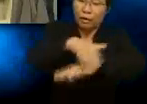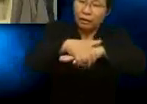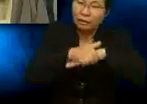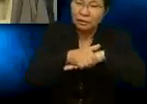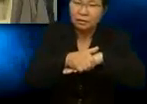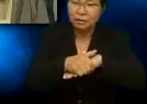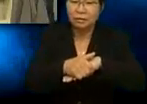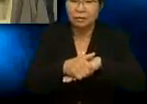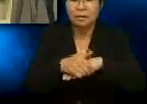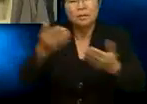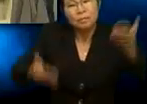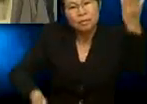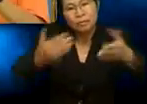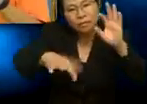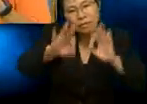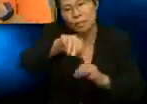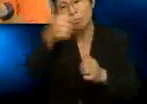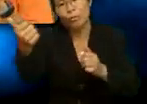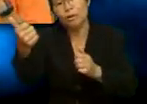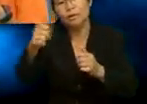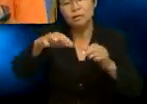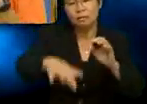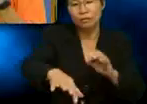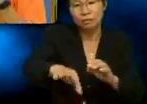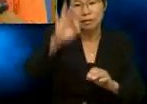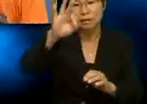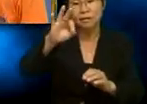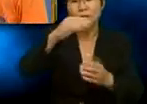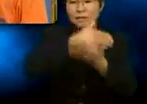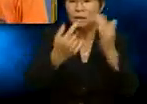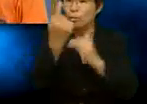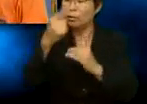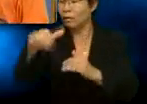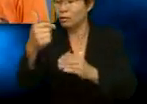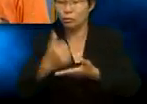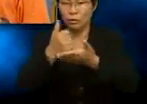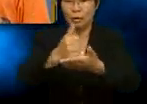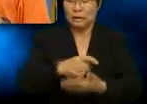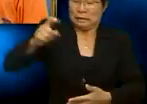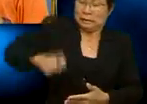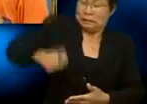Maybe you should find someone else to help you. No. No. No. I desperately need your help.